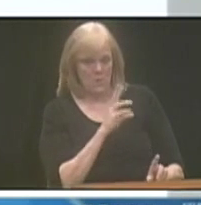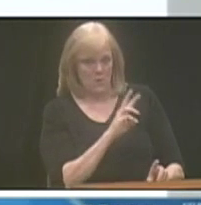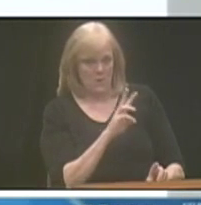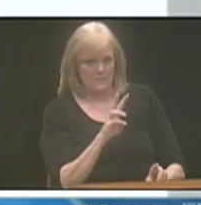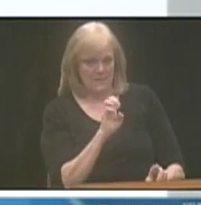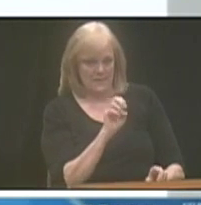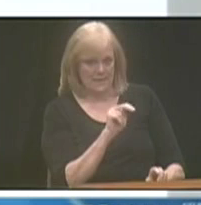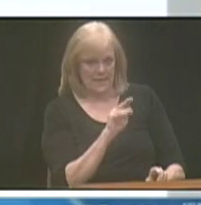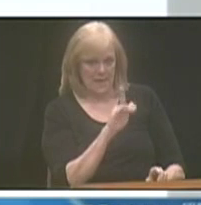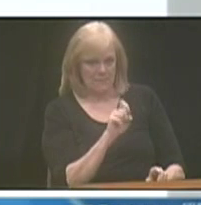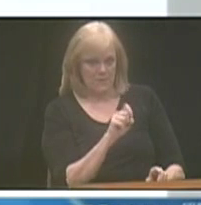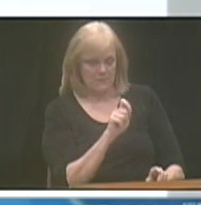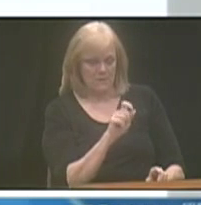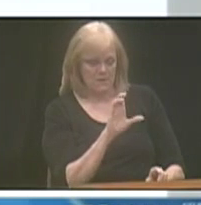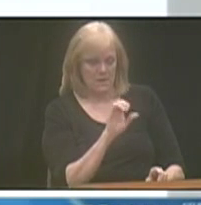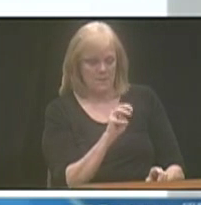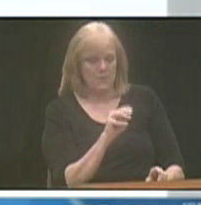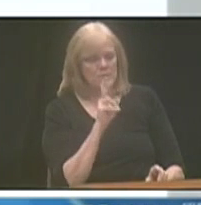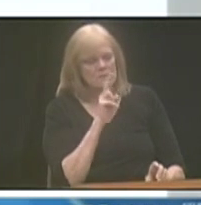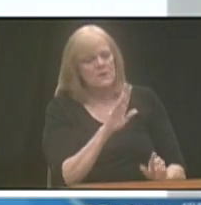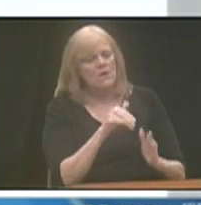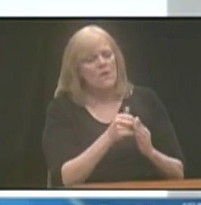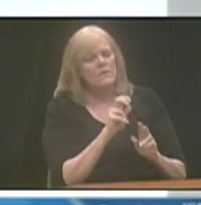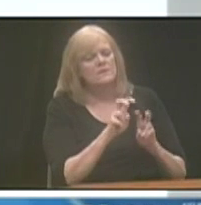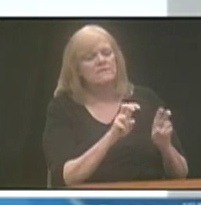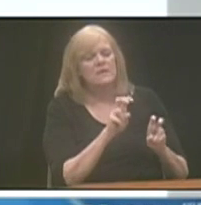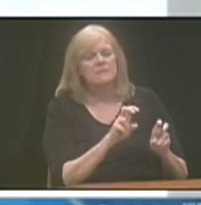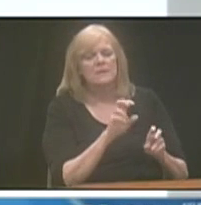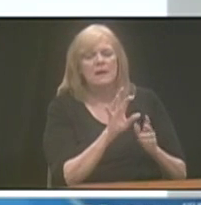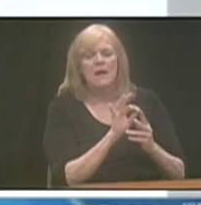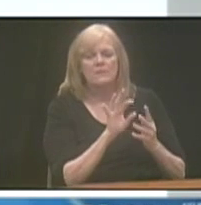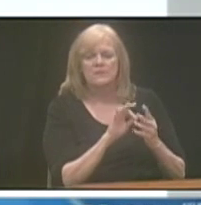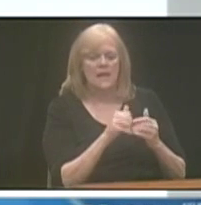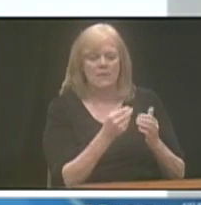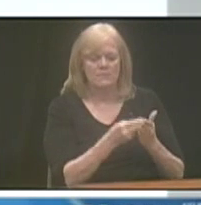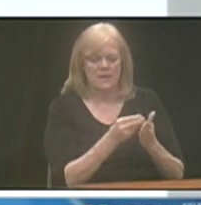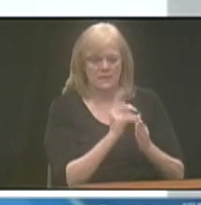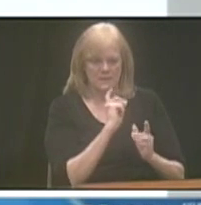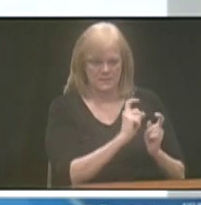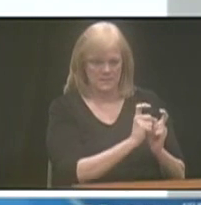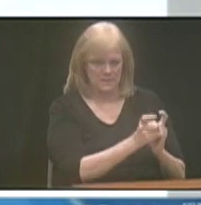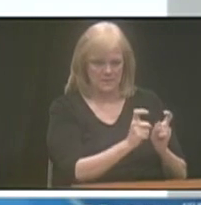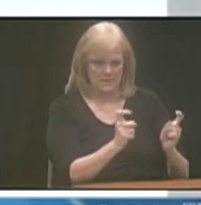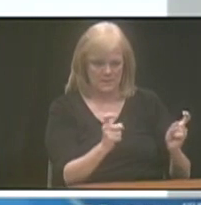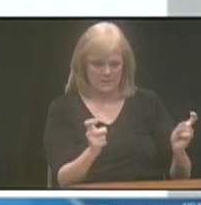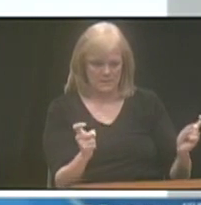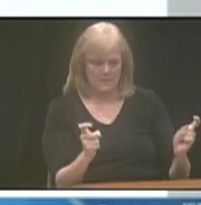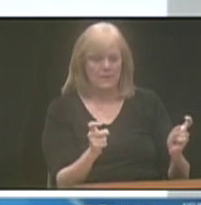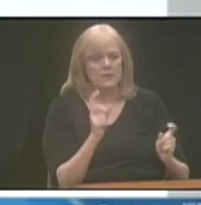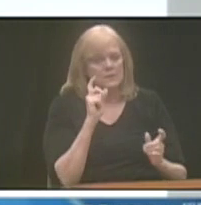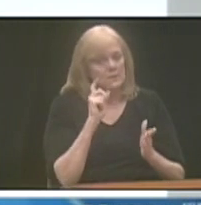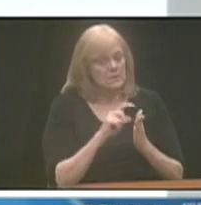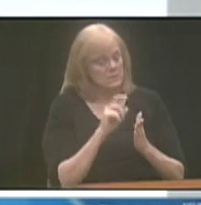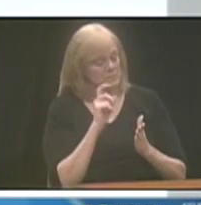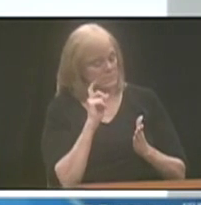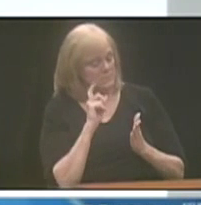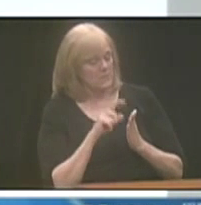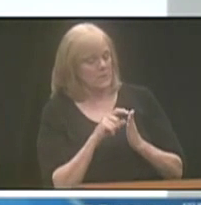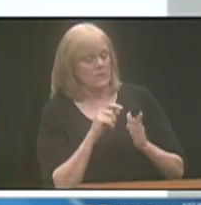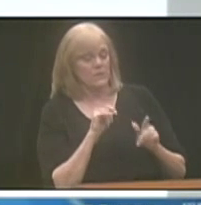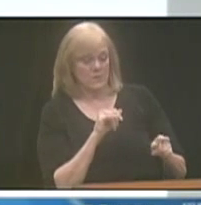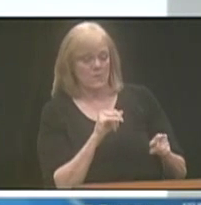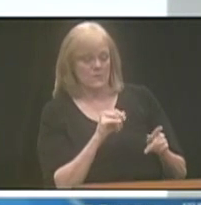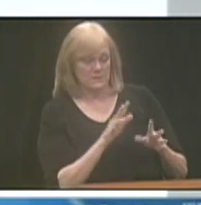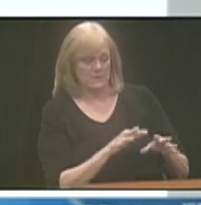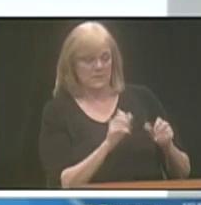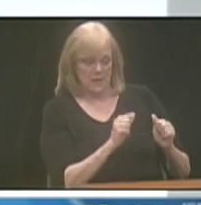can get a profile of all those investment options and how they're allocated. Note that those investment options may lose